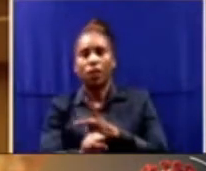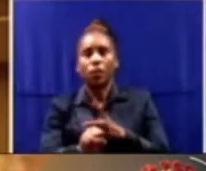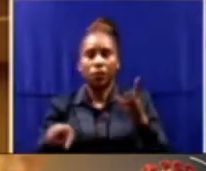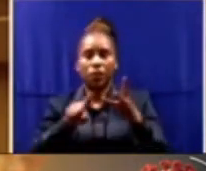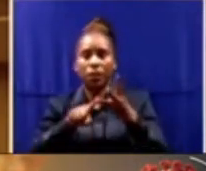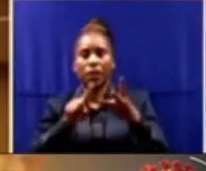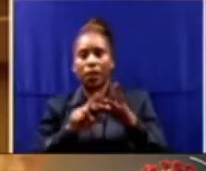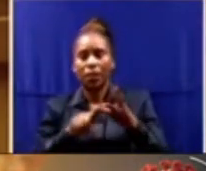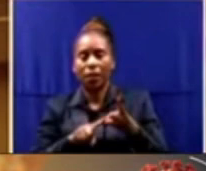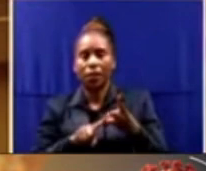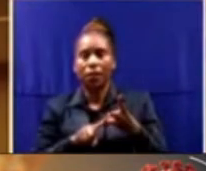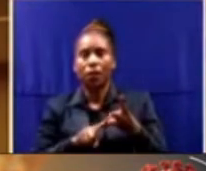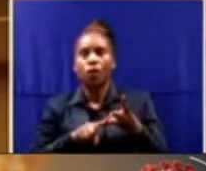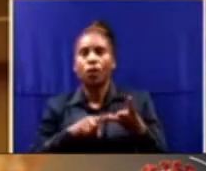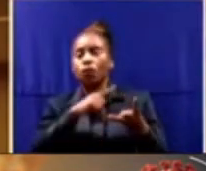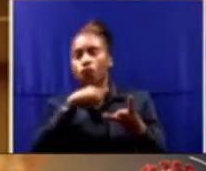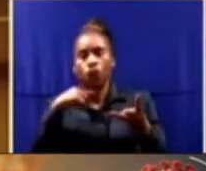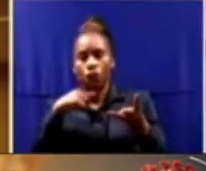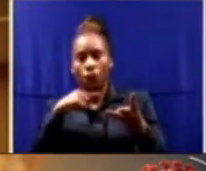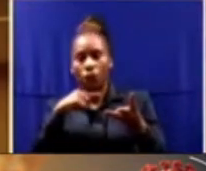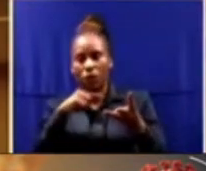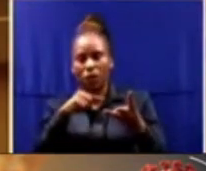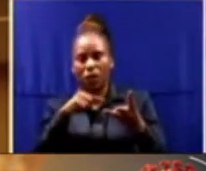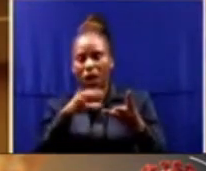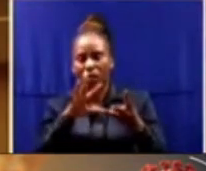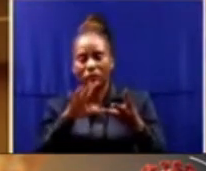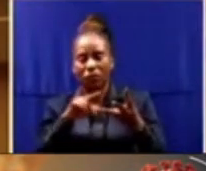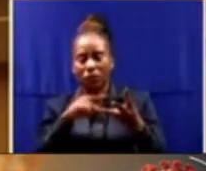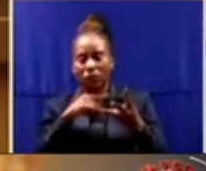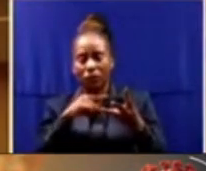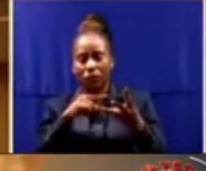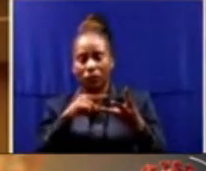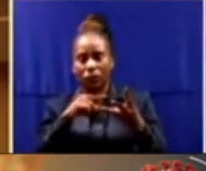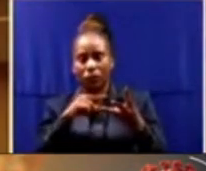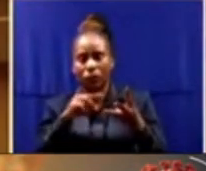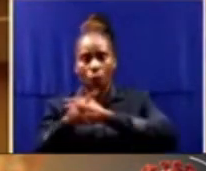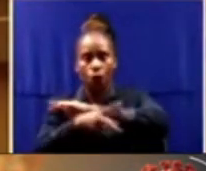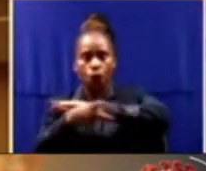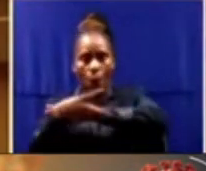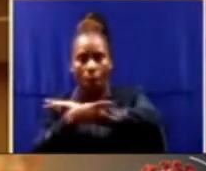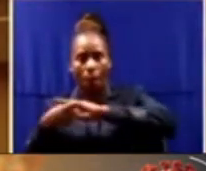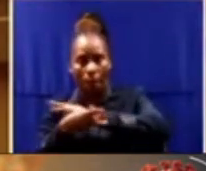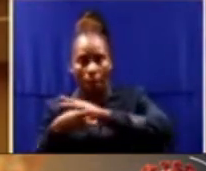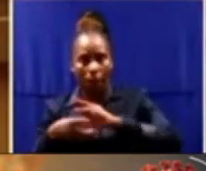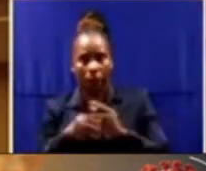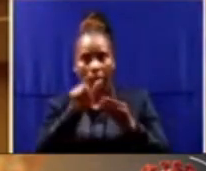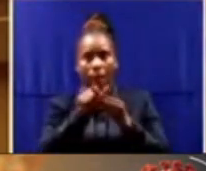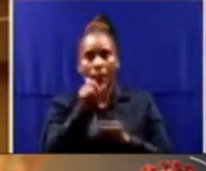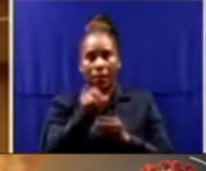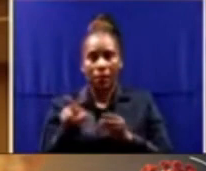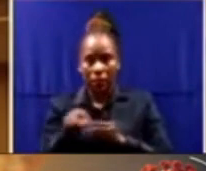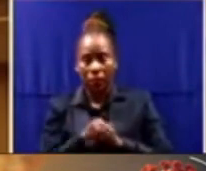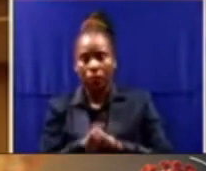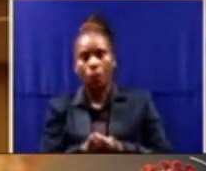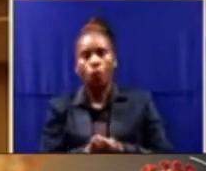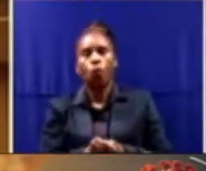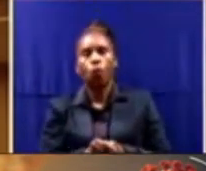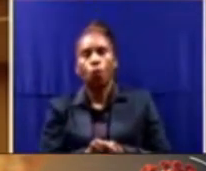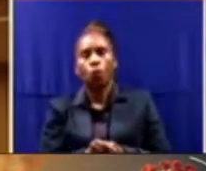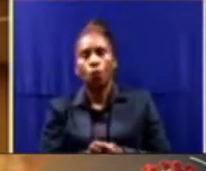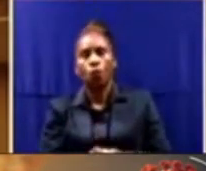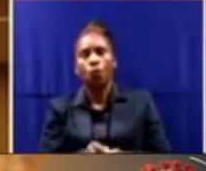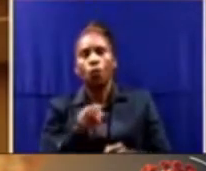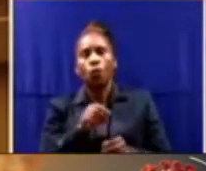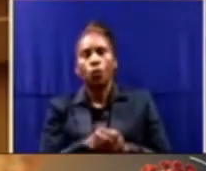Mki, seemingly a first-time offender who was set to serve a five-year suspended sentence, was ultimately sentenced